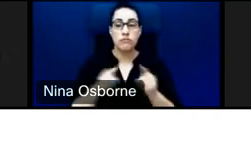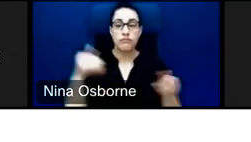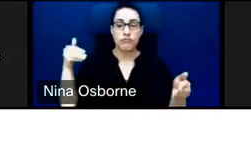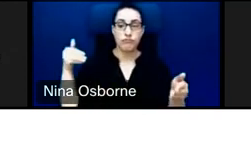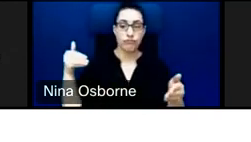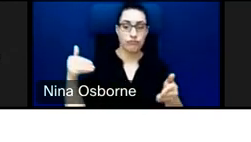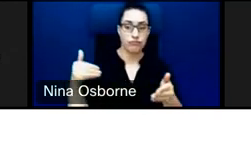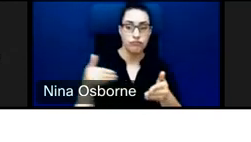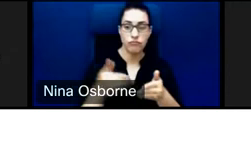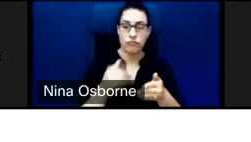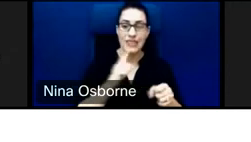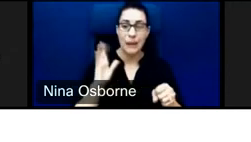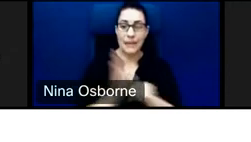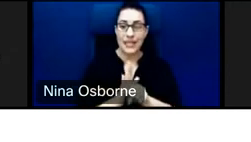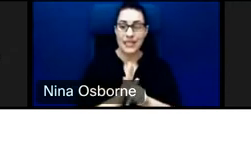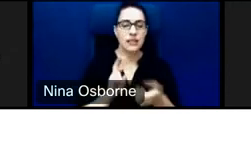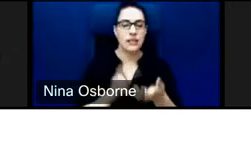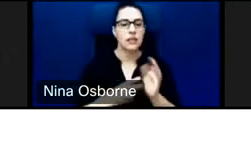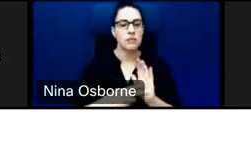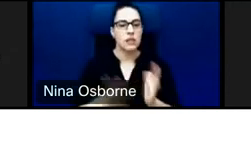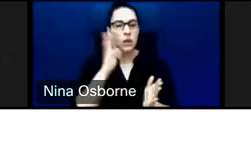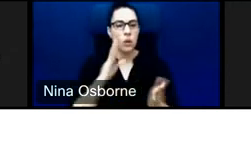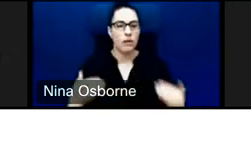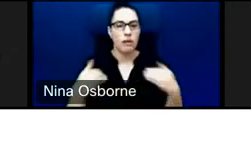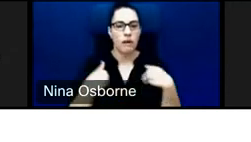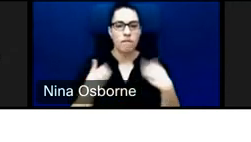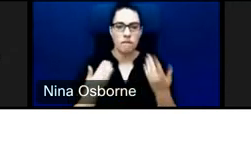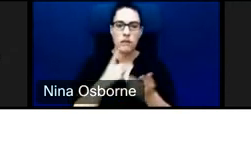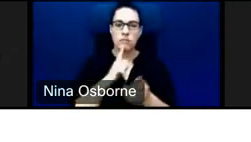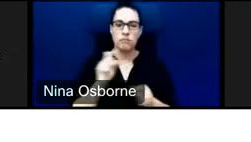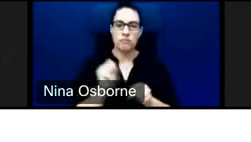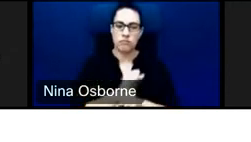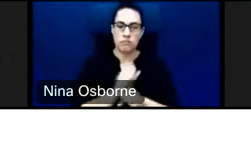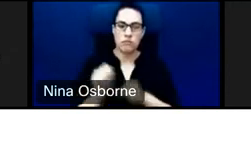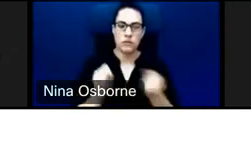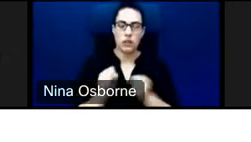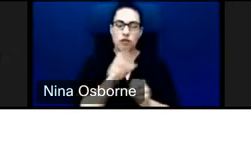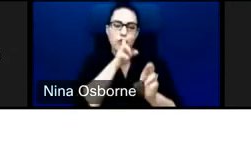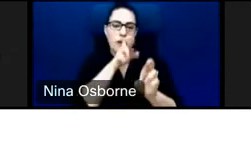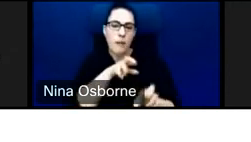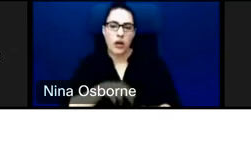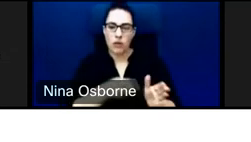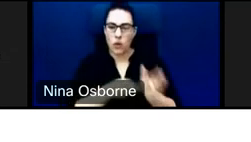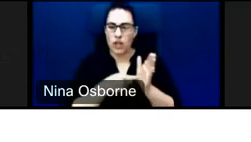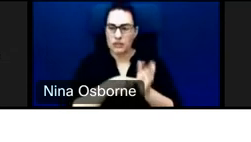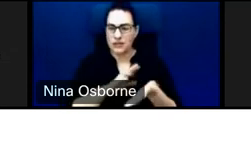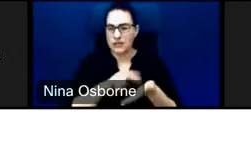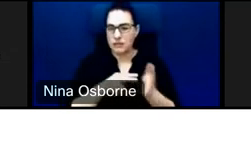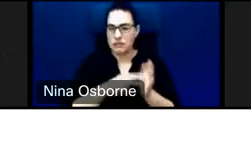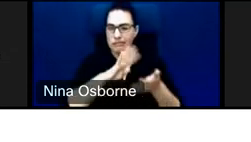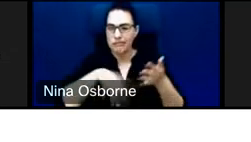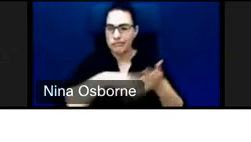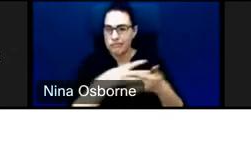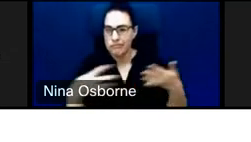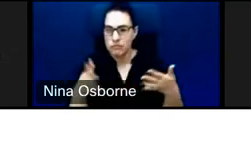actual reporting requirements that we would expect for our clients to report on in a results table. So these are